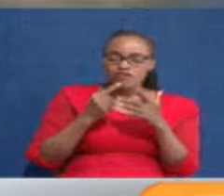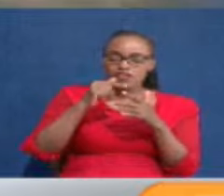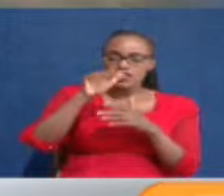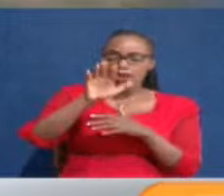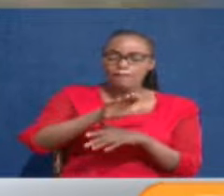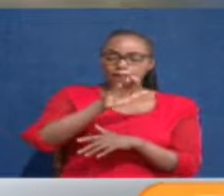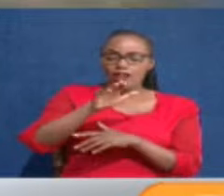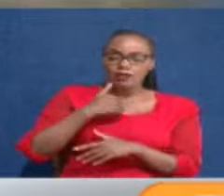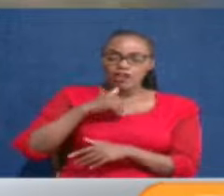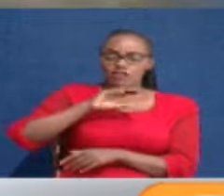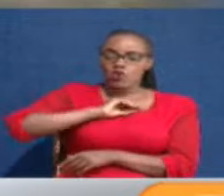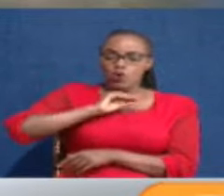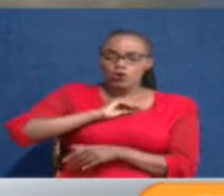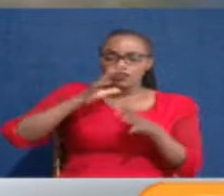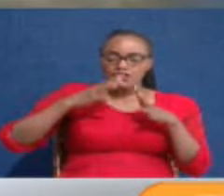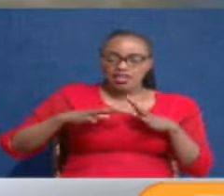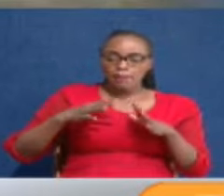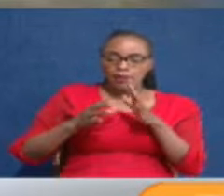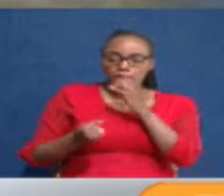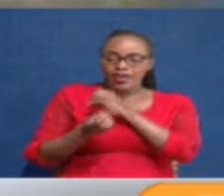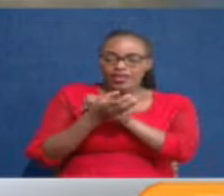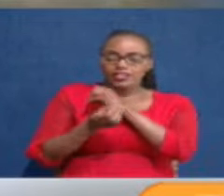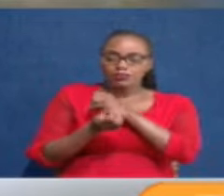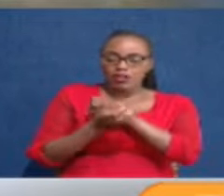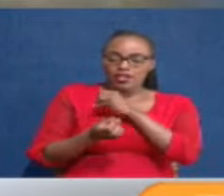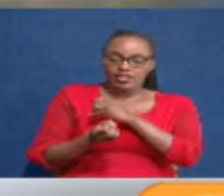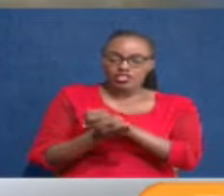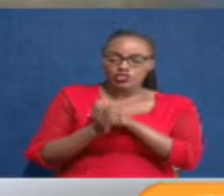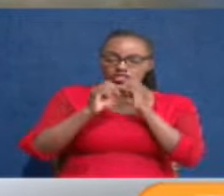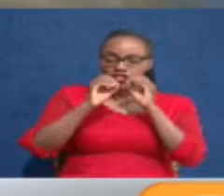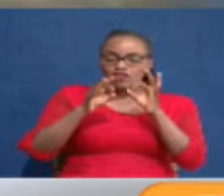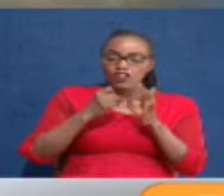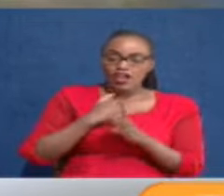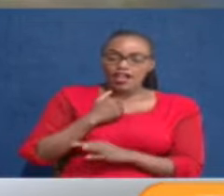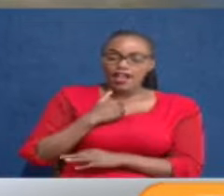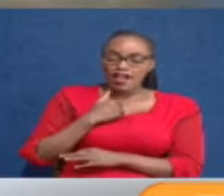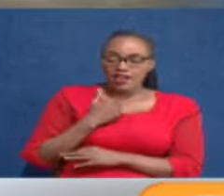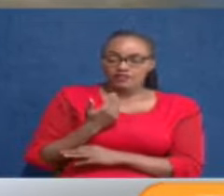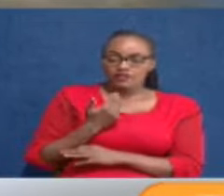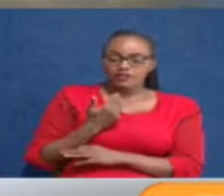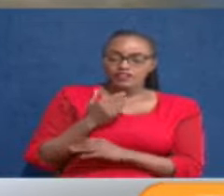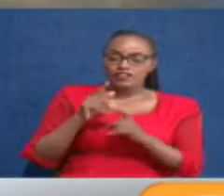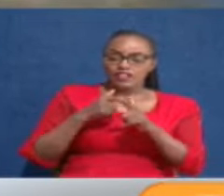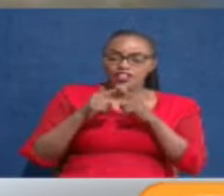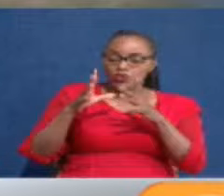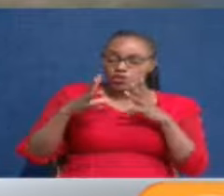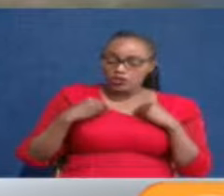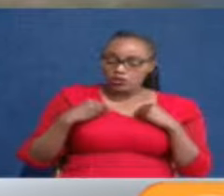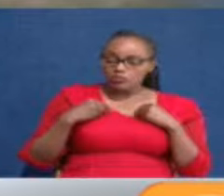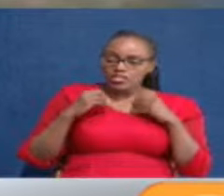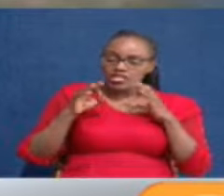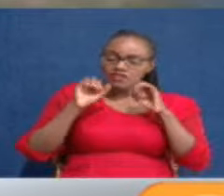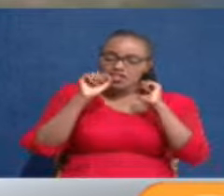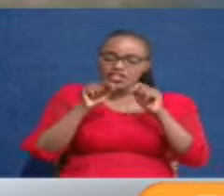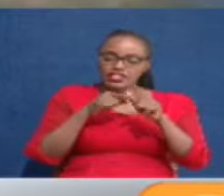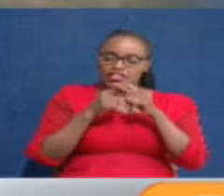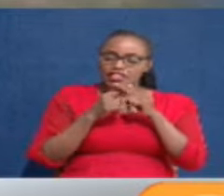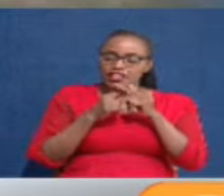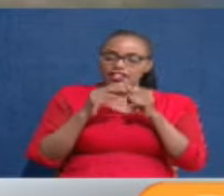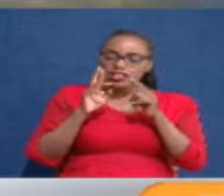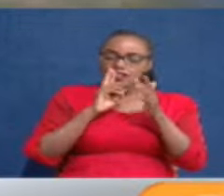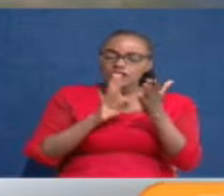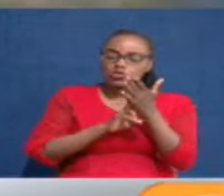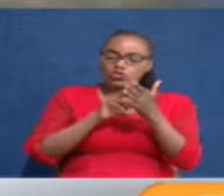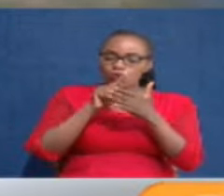to the people an explanation of if there are proposals that came from the public participation. Did you adopt them? If yes, what are the reasons?